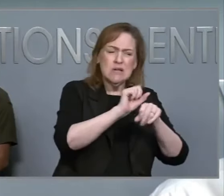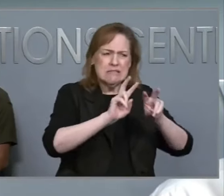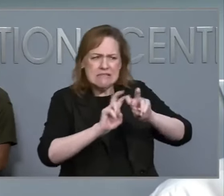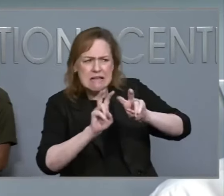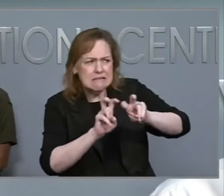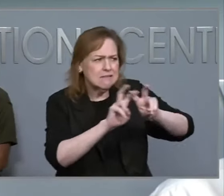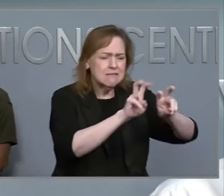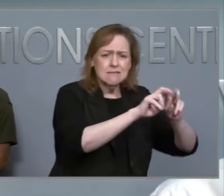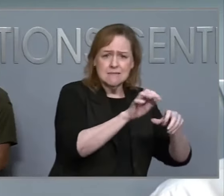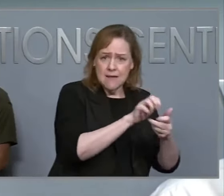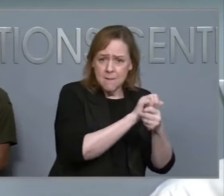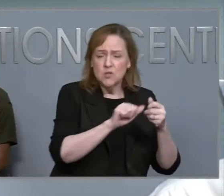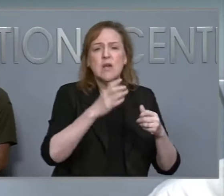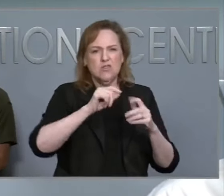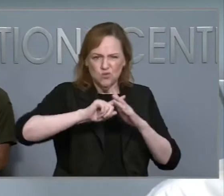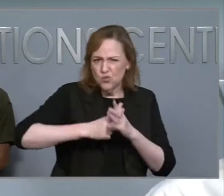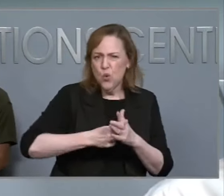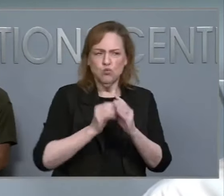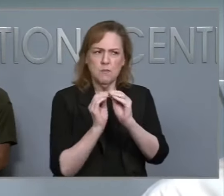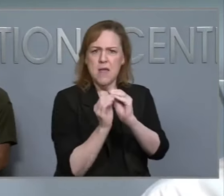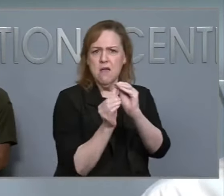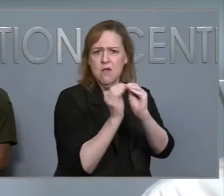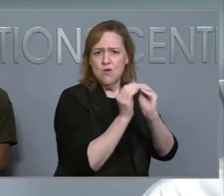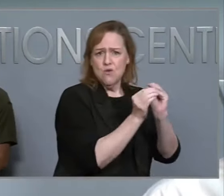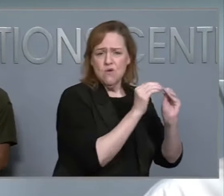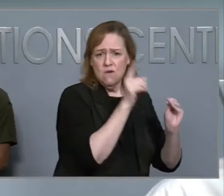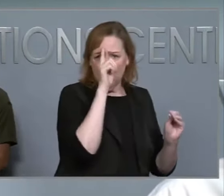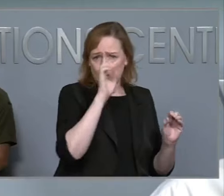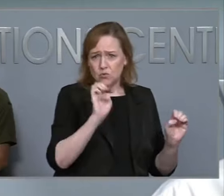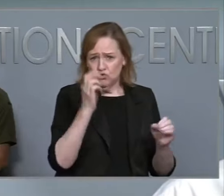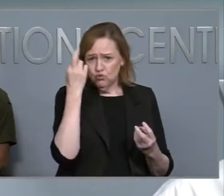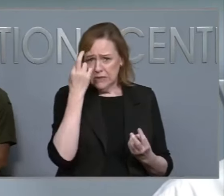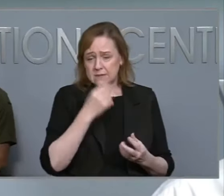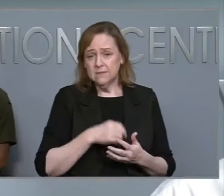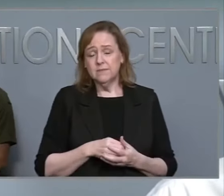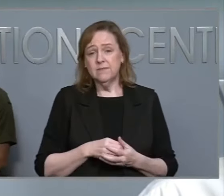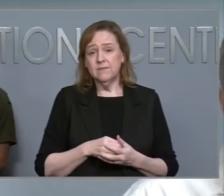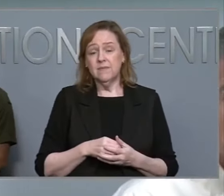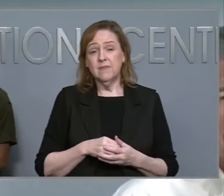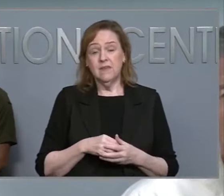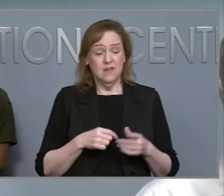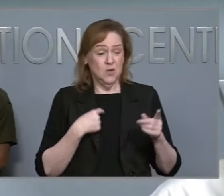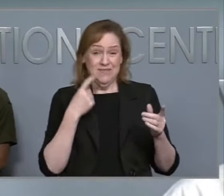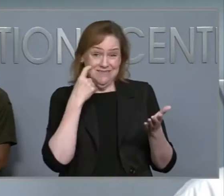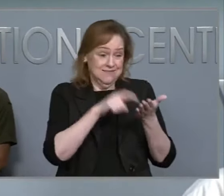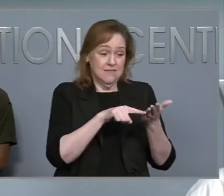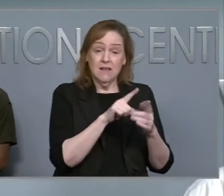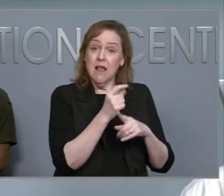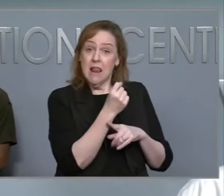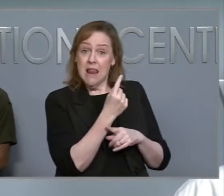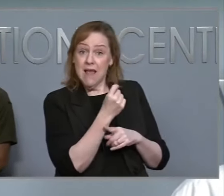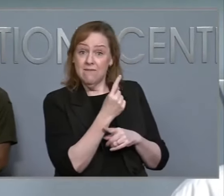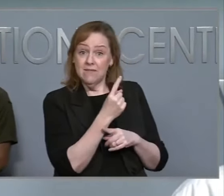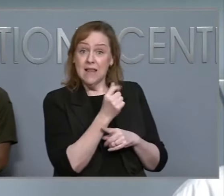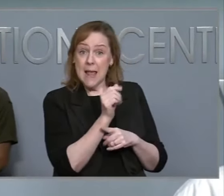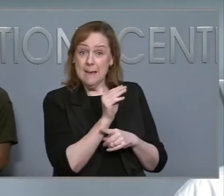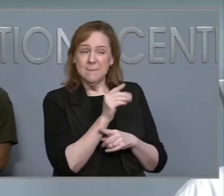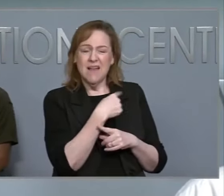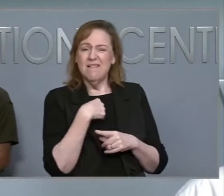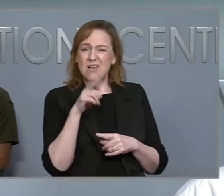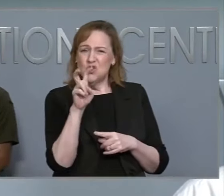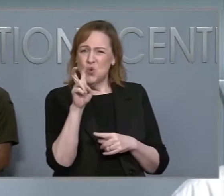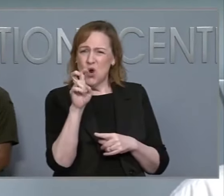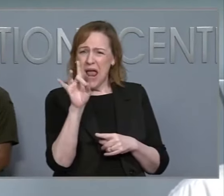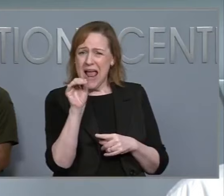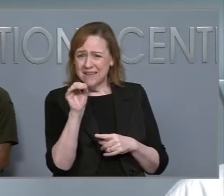emergency repairs. As of 11 a.m., it's already been mentioned, we had just about 280 roads closed in western North